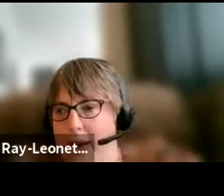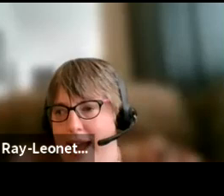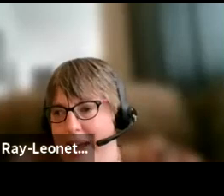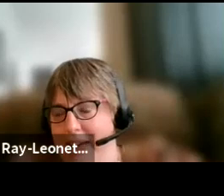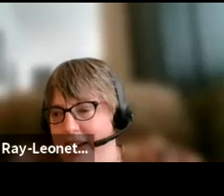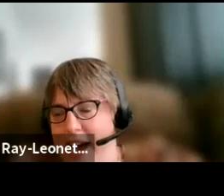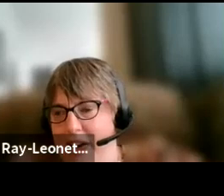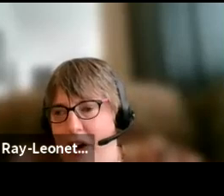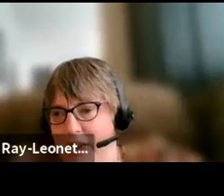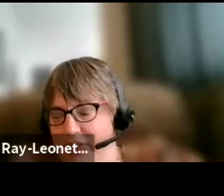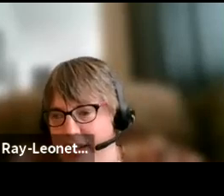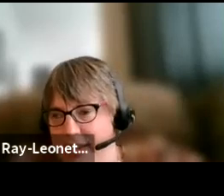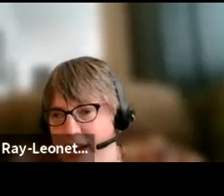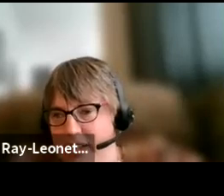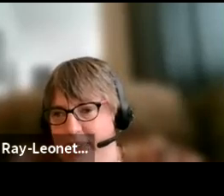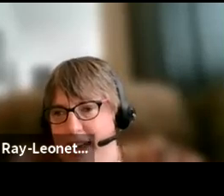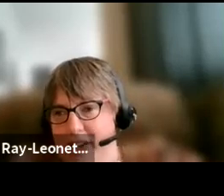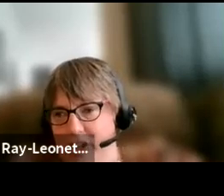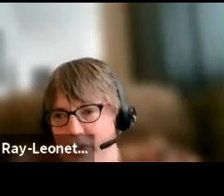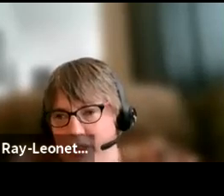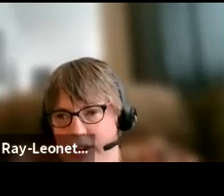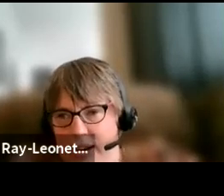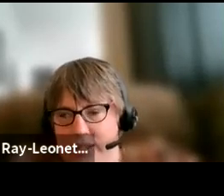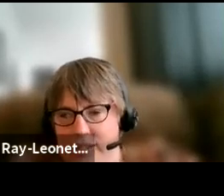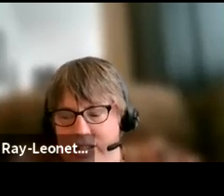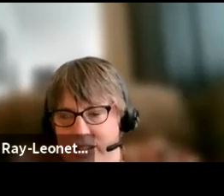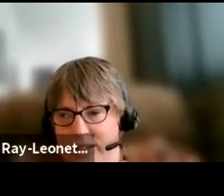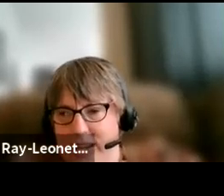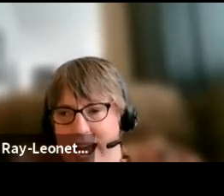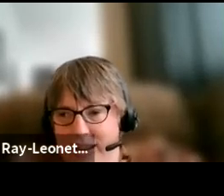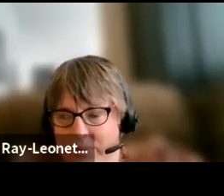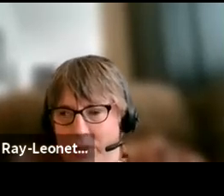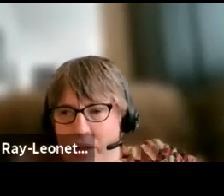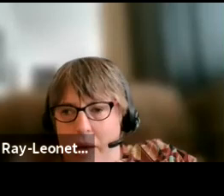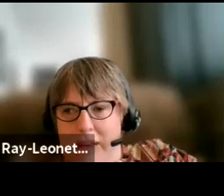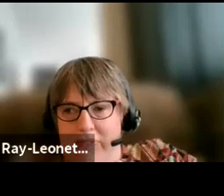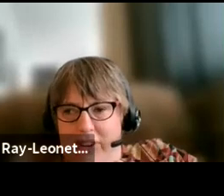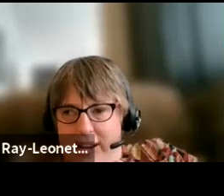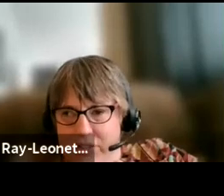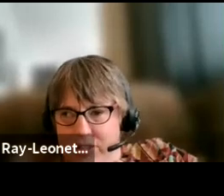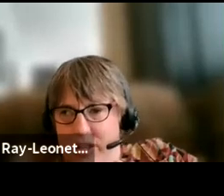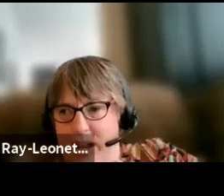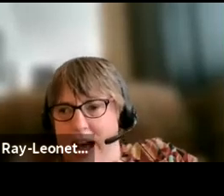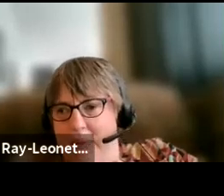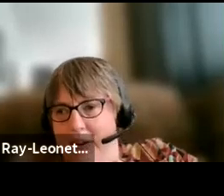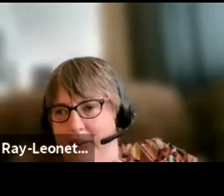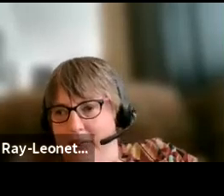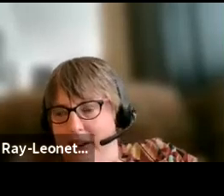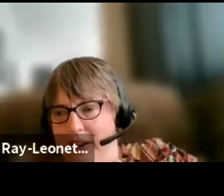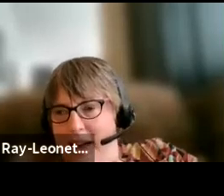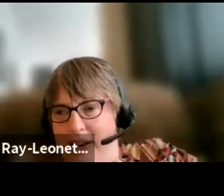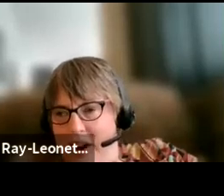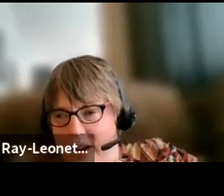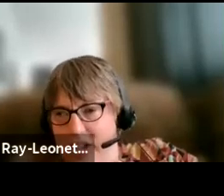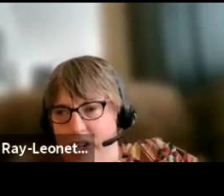Now, we haven't gotten all of the details for that June 30th session yet, but if you're interested, I would